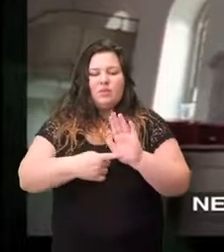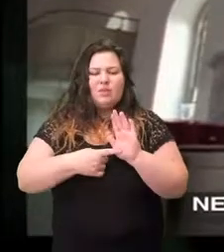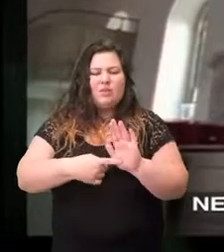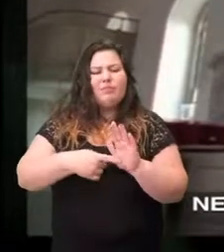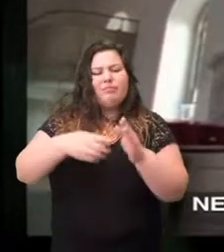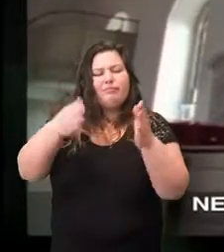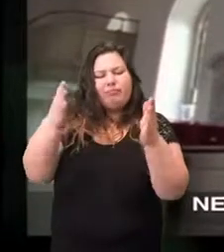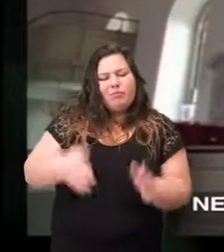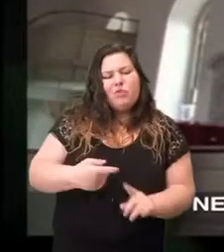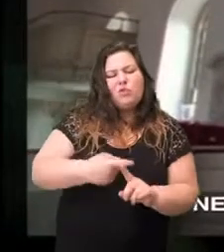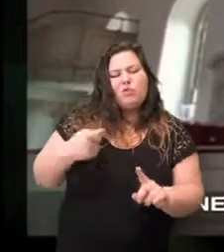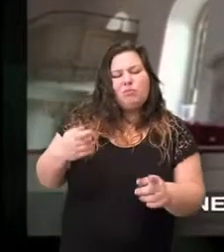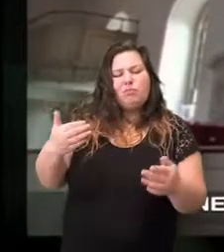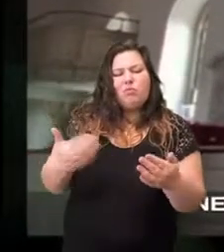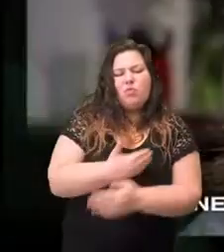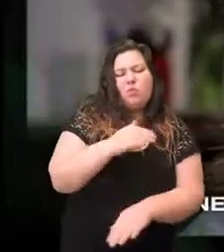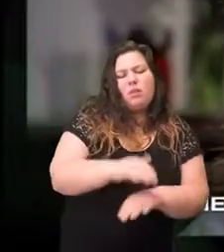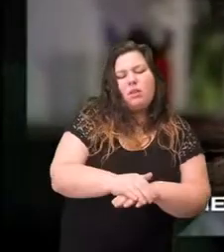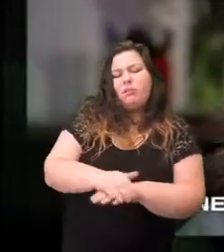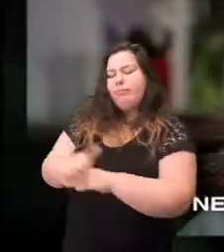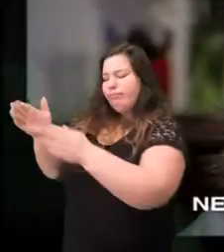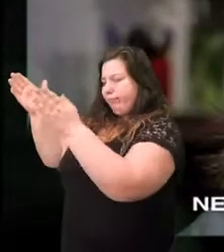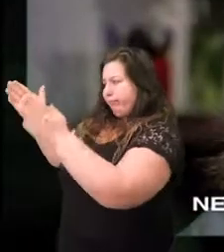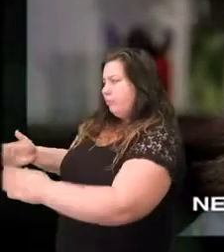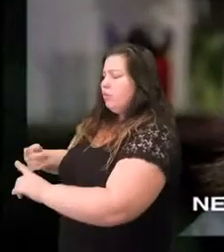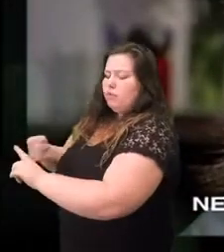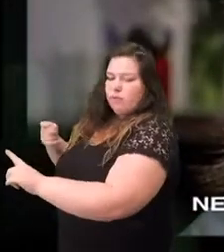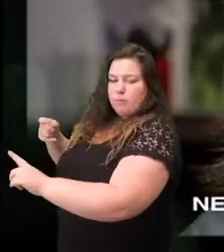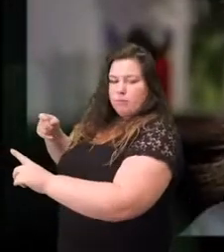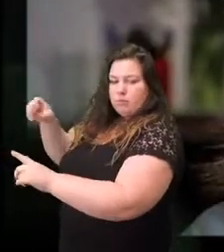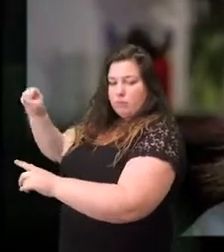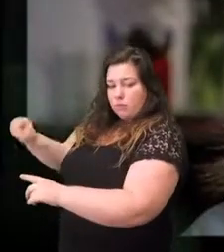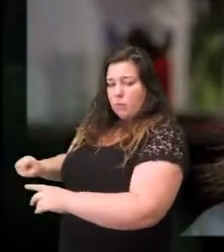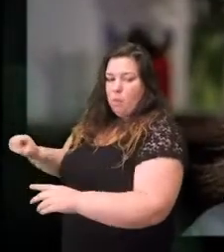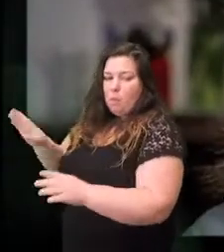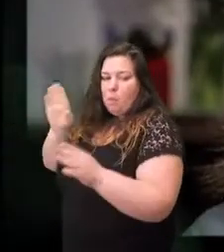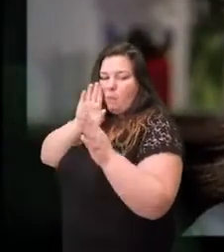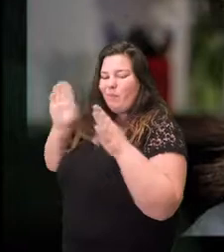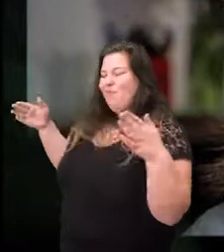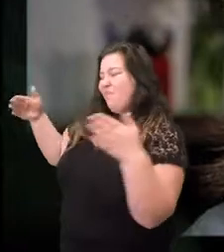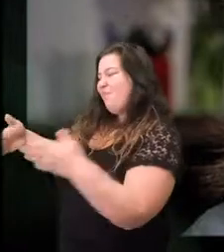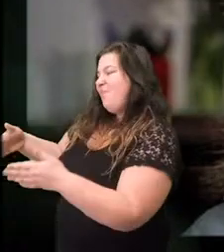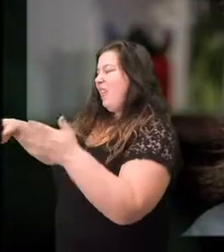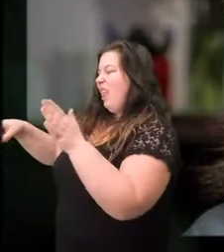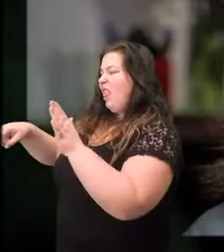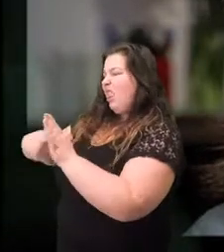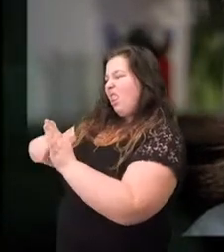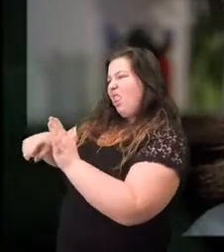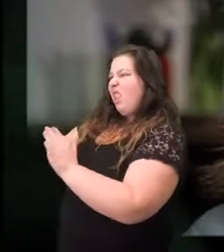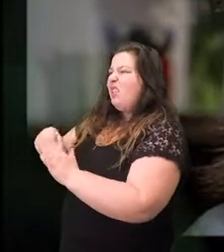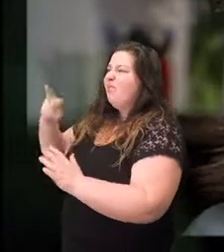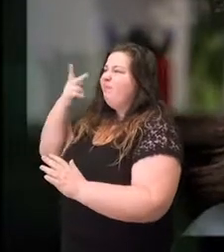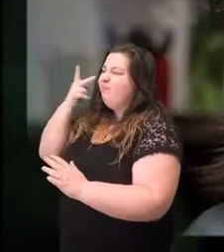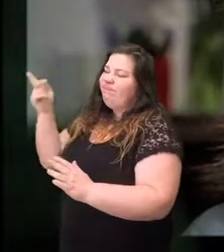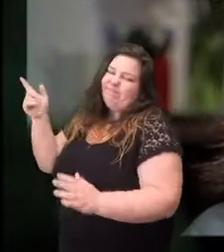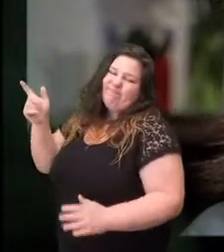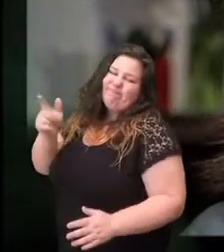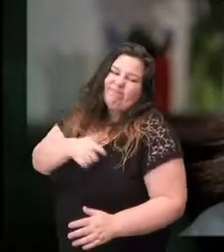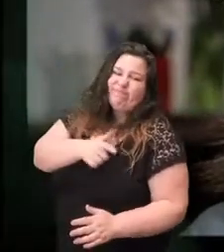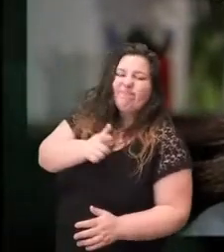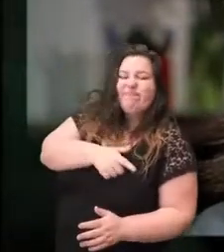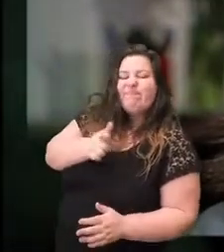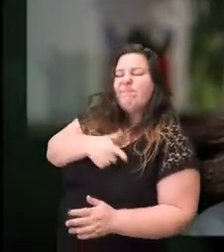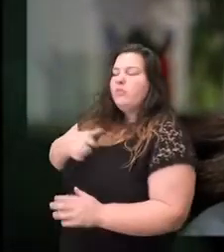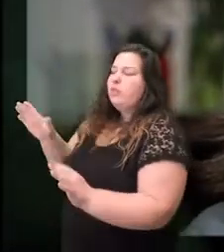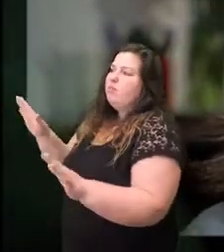New Englanders for instance had fairly negative things to say about southerners who they thought of as decadent